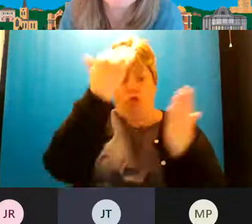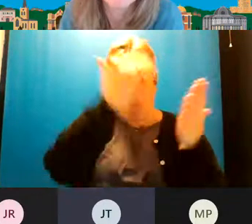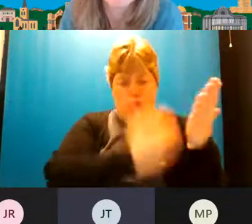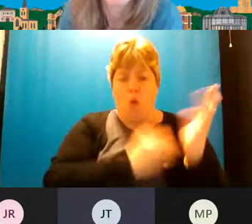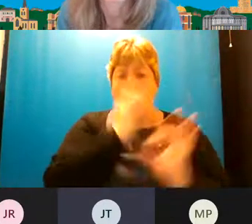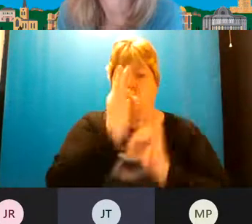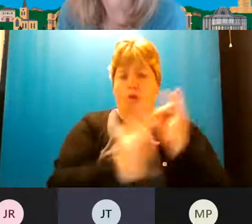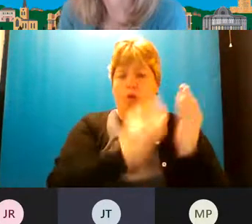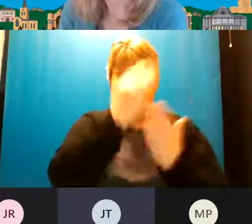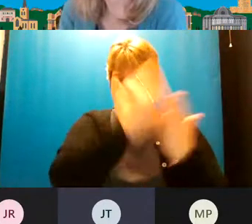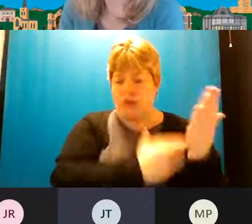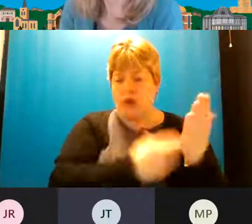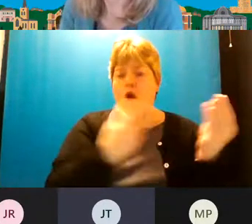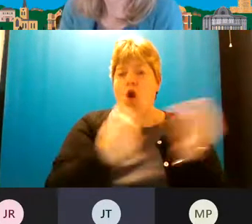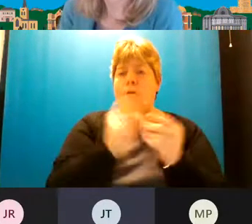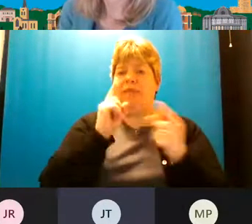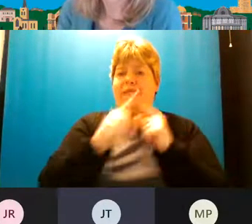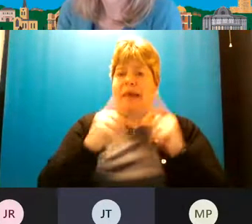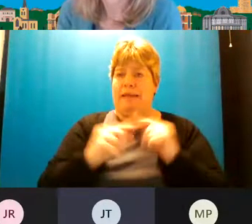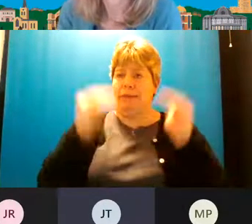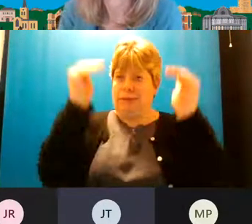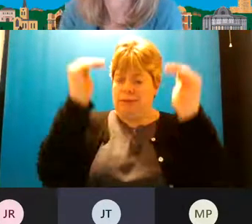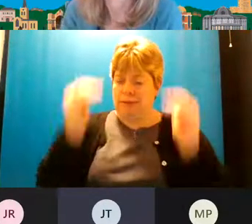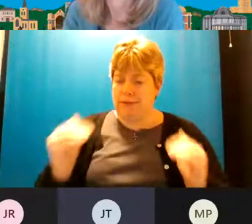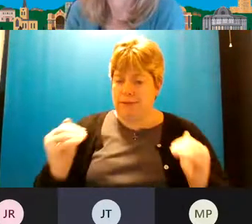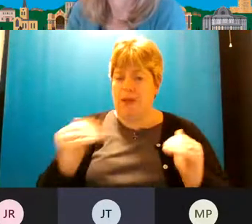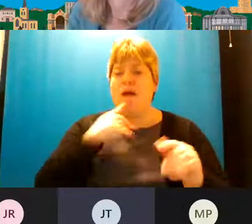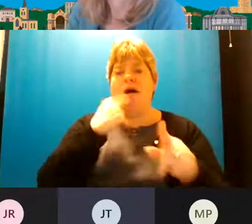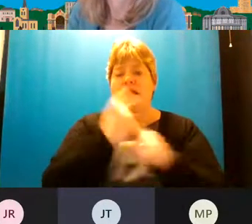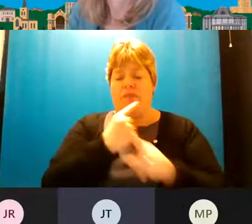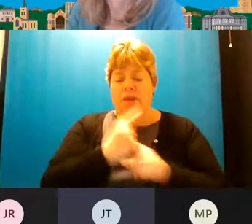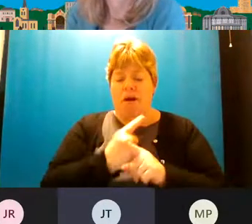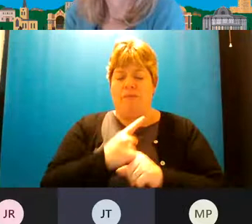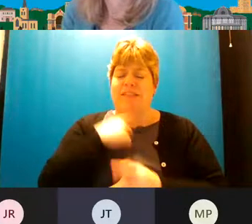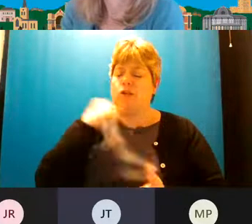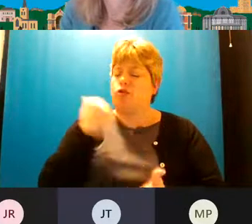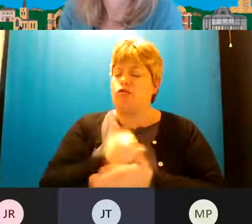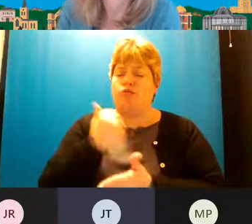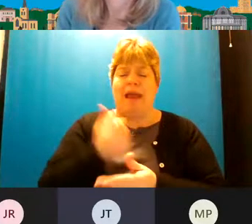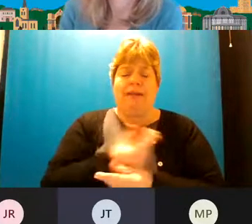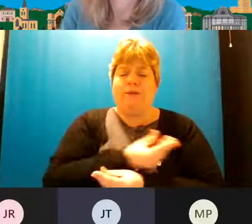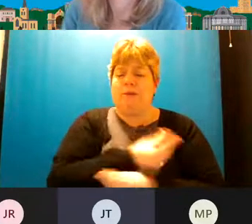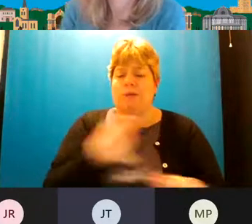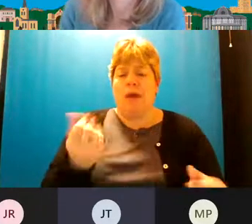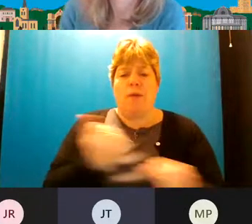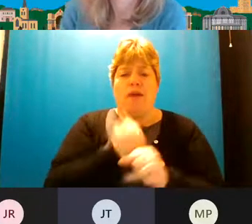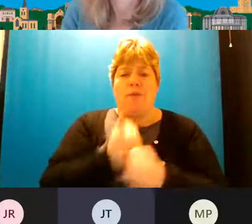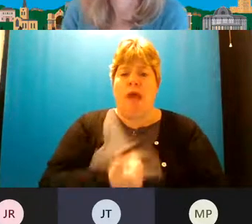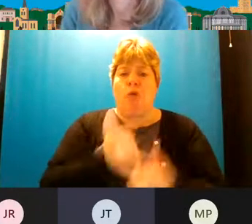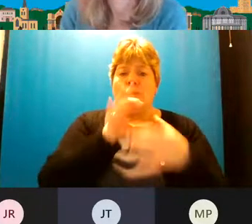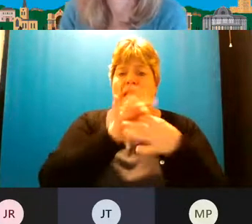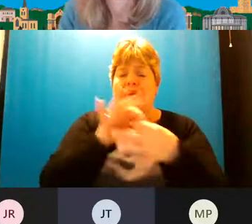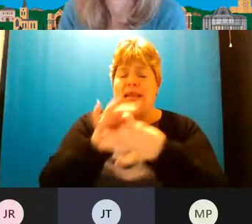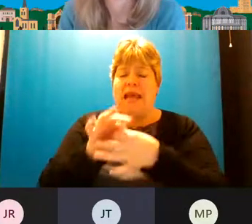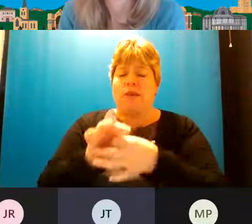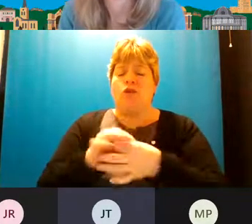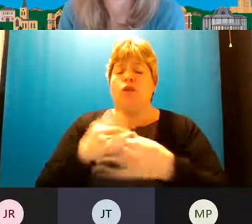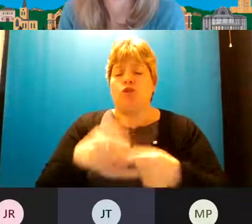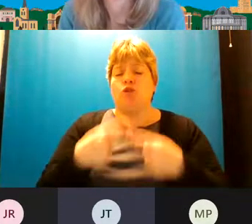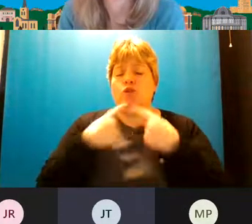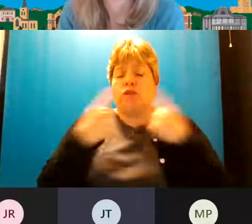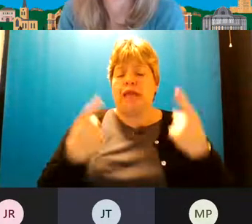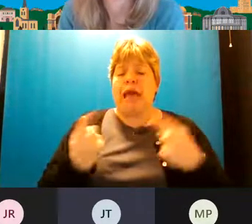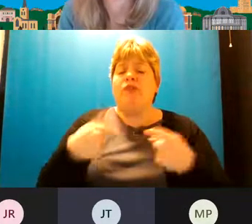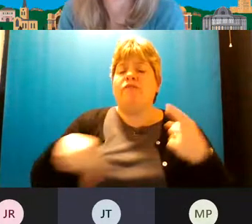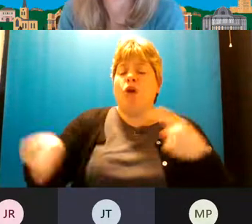questions will be up there with the answers to them the comments it's great that some of you have made connections just to say for